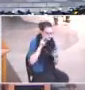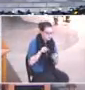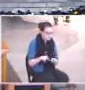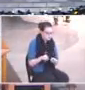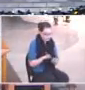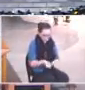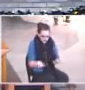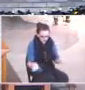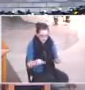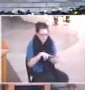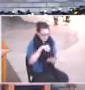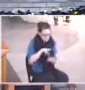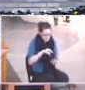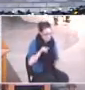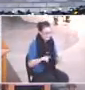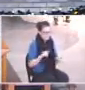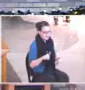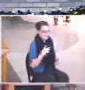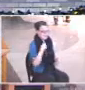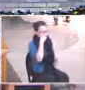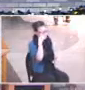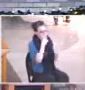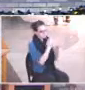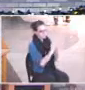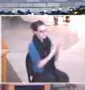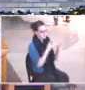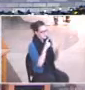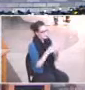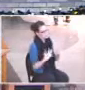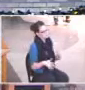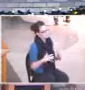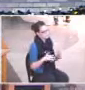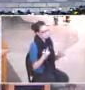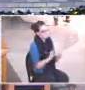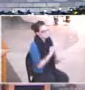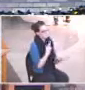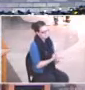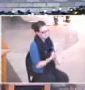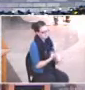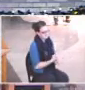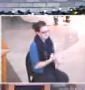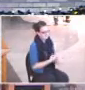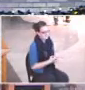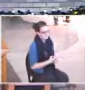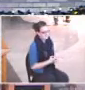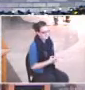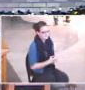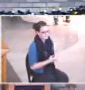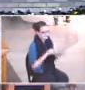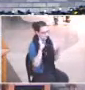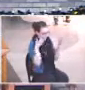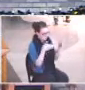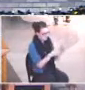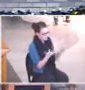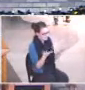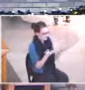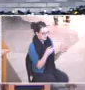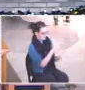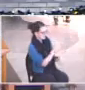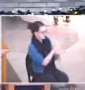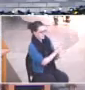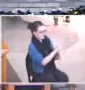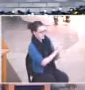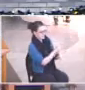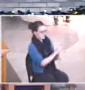But I think this lesson is so appropriate that the focus is the temple.